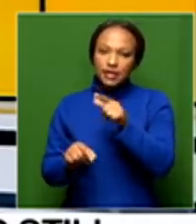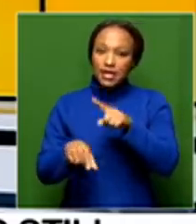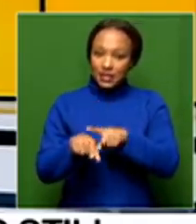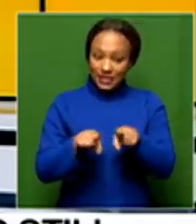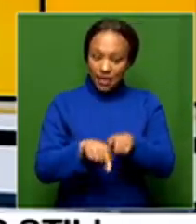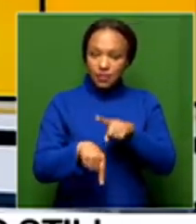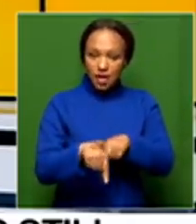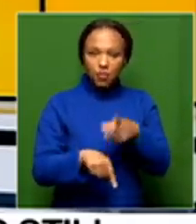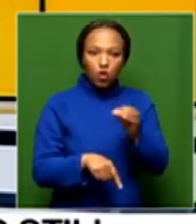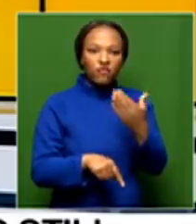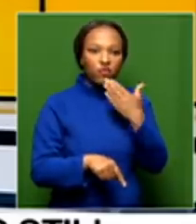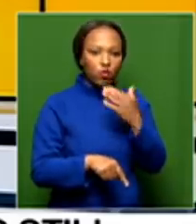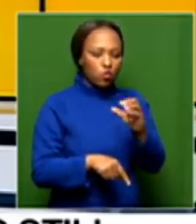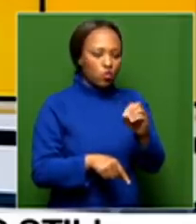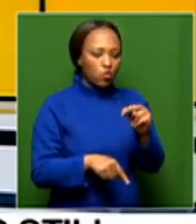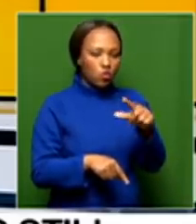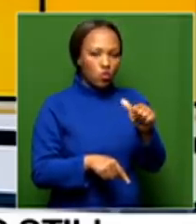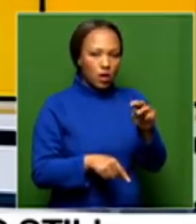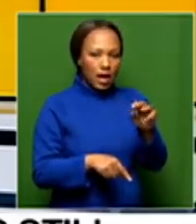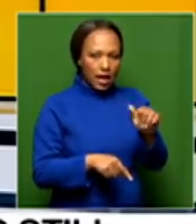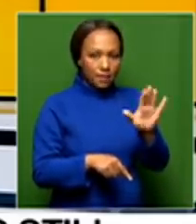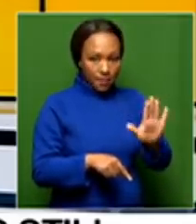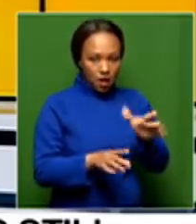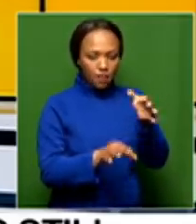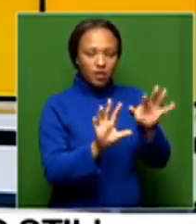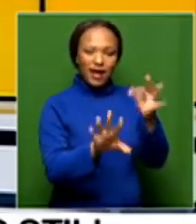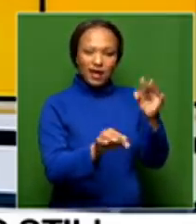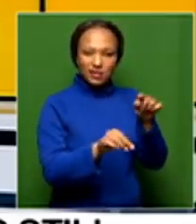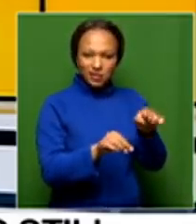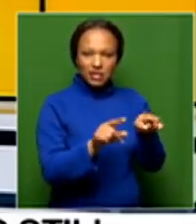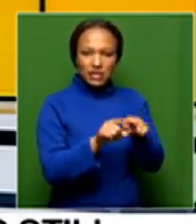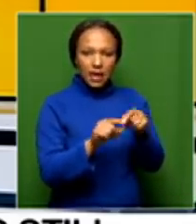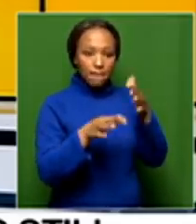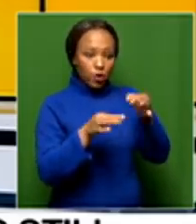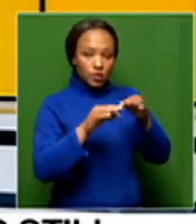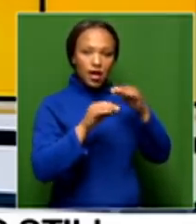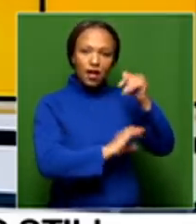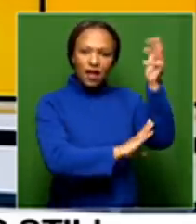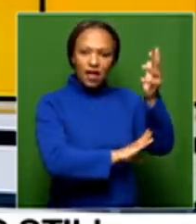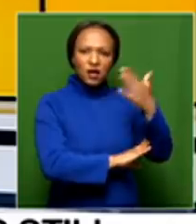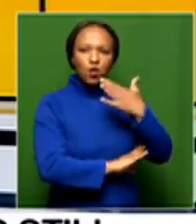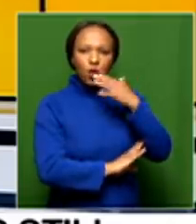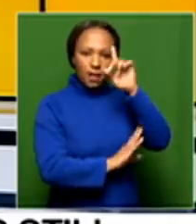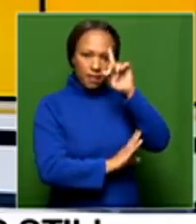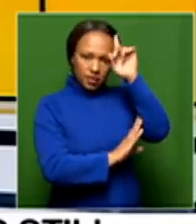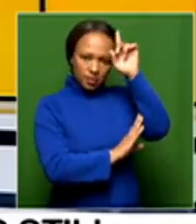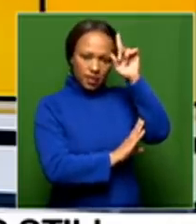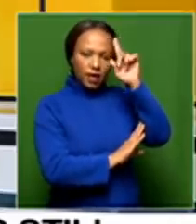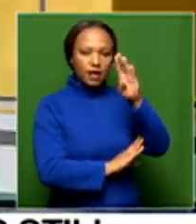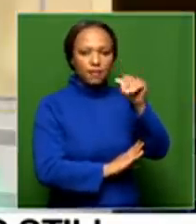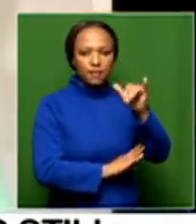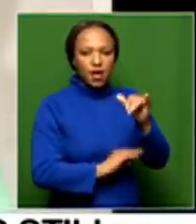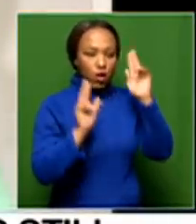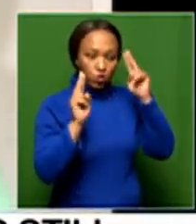also have with us Ngama Mtinka, who is a political analyst and a political studies lecturer at the Nelson Mandela Bay University.